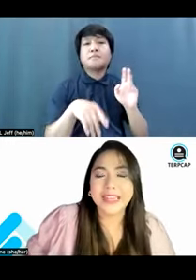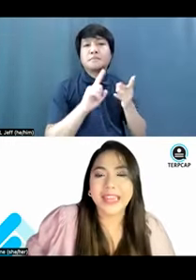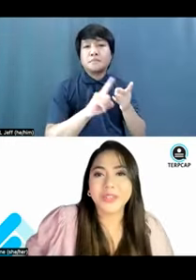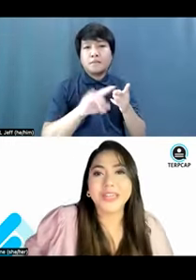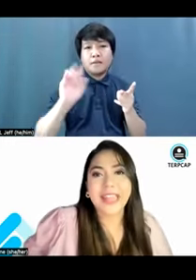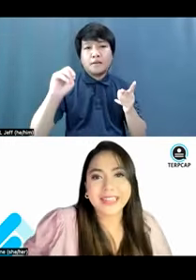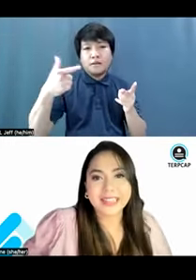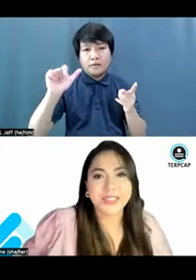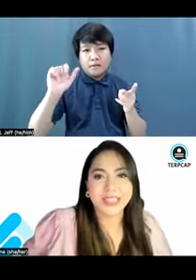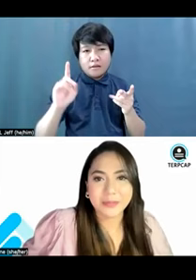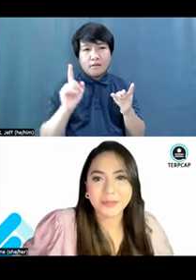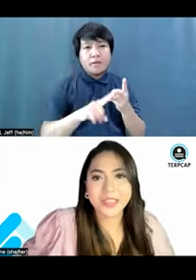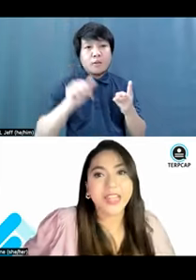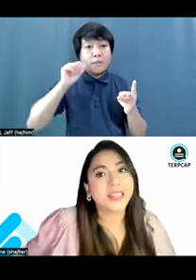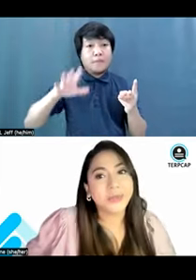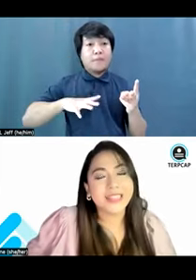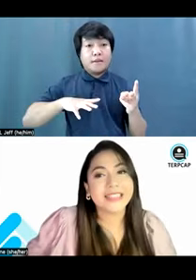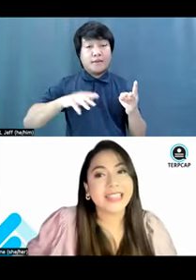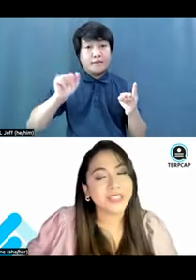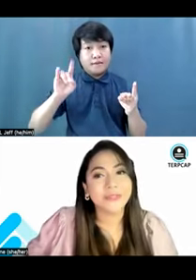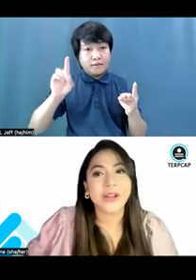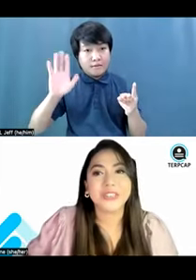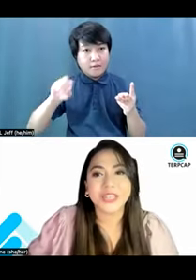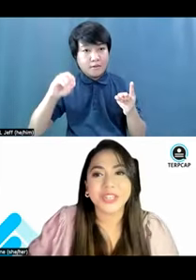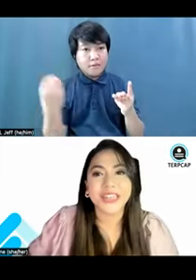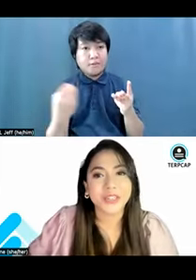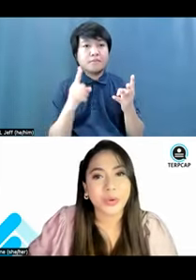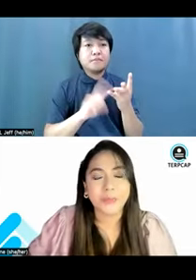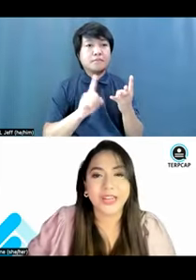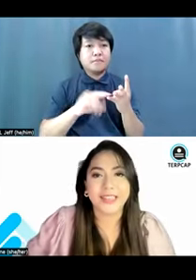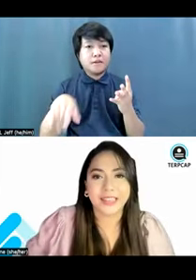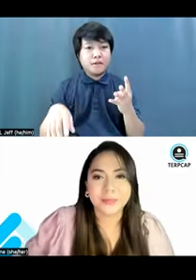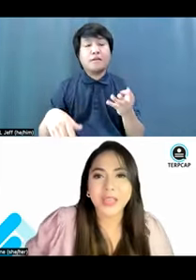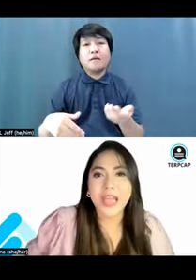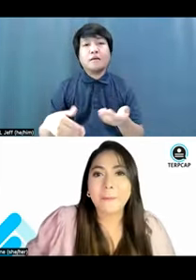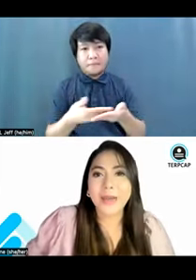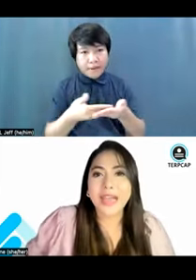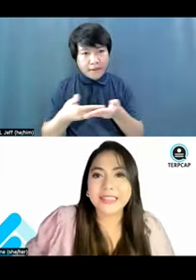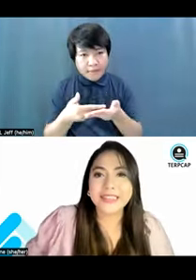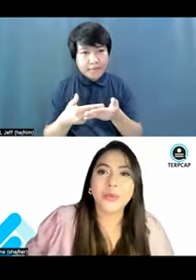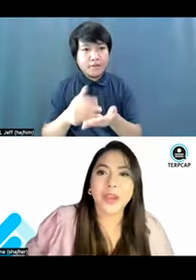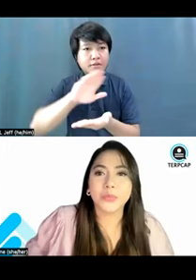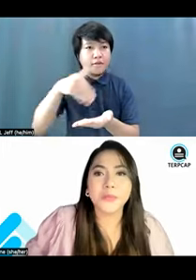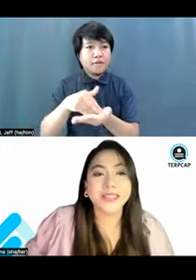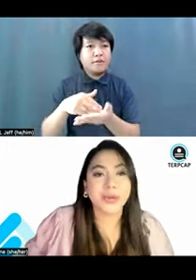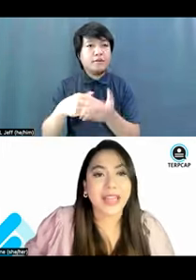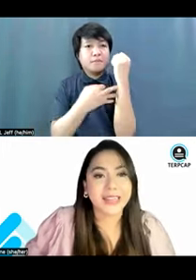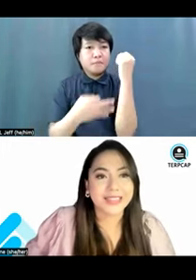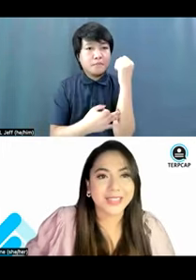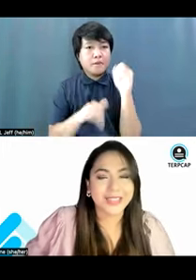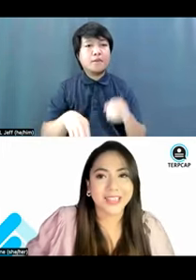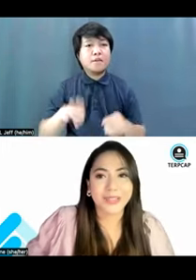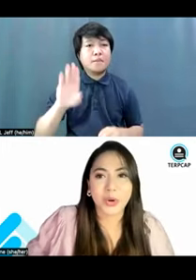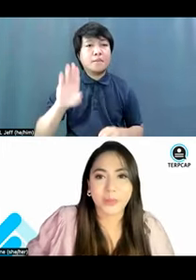Women's Aid Organization, Kanlungan Center Foundation, Inc., Batis Aware Women's